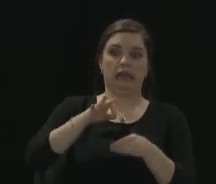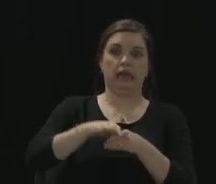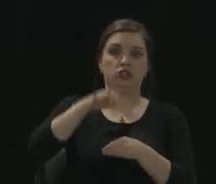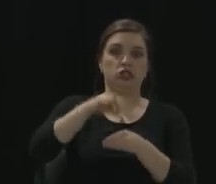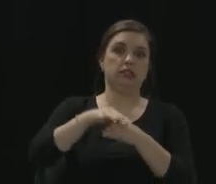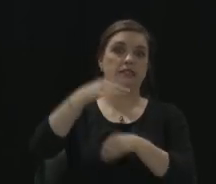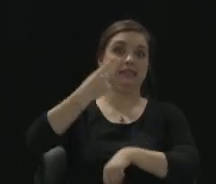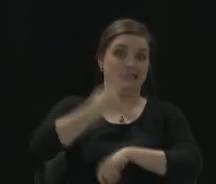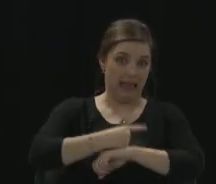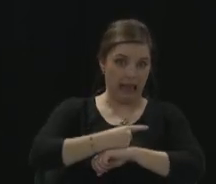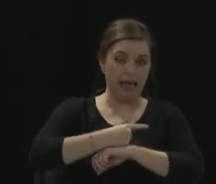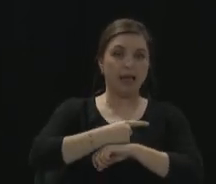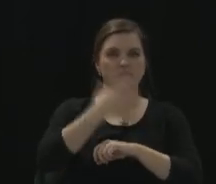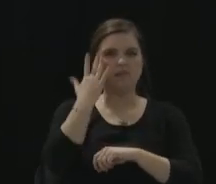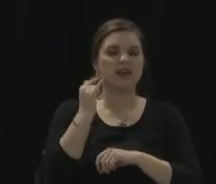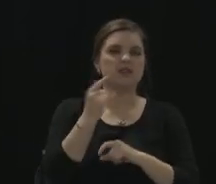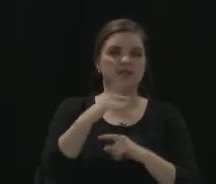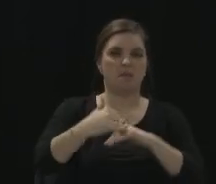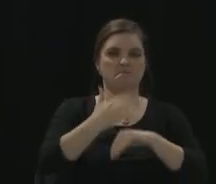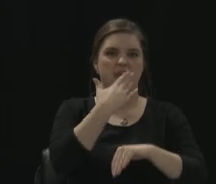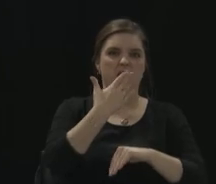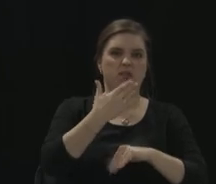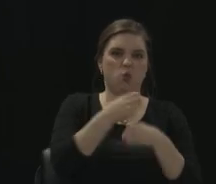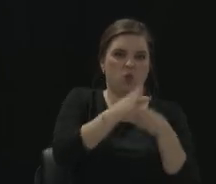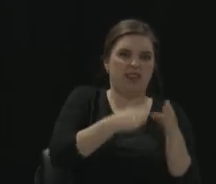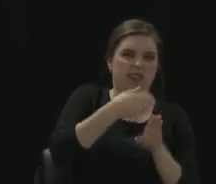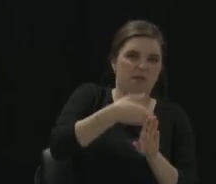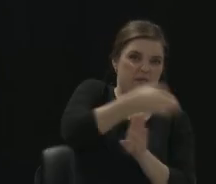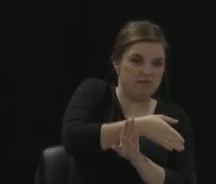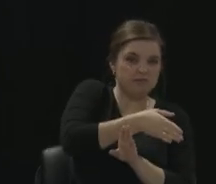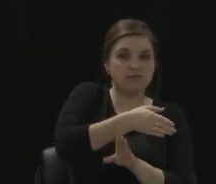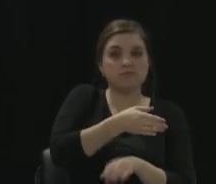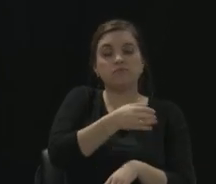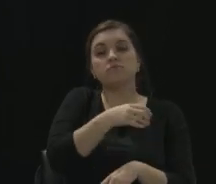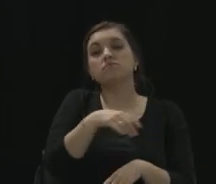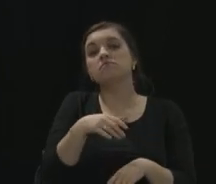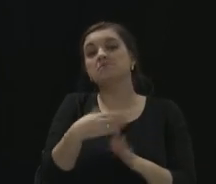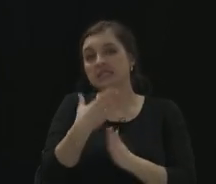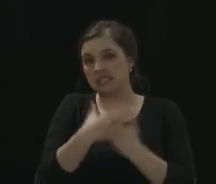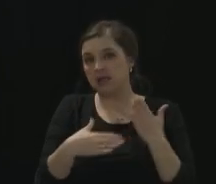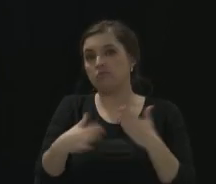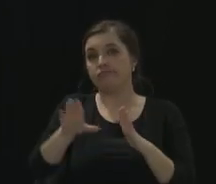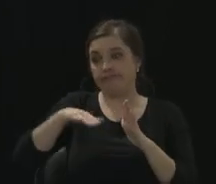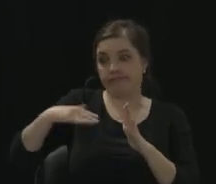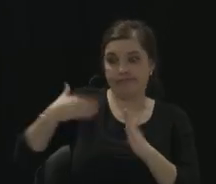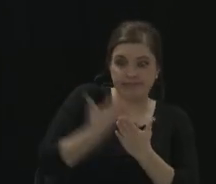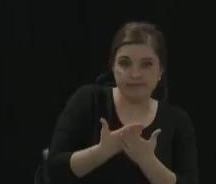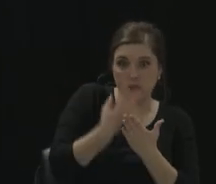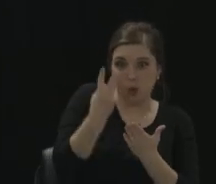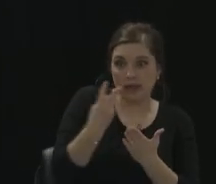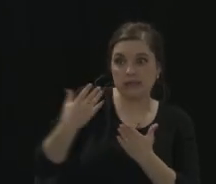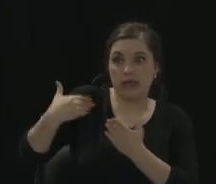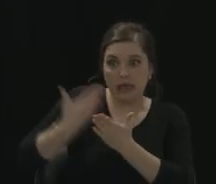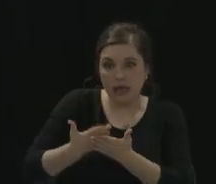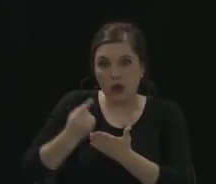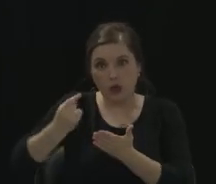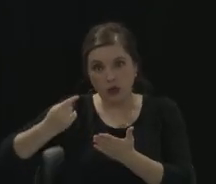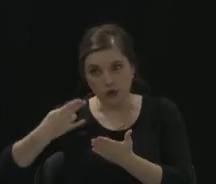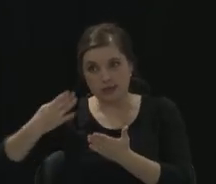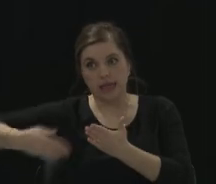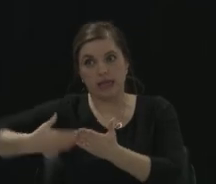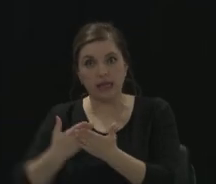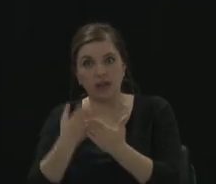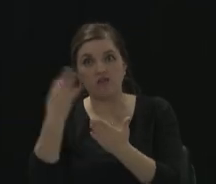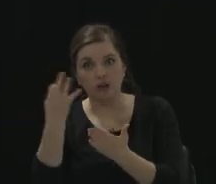weekend or that Tuesday that I'm sorry, that Wednesday, Thursday and Friday. And you see a severe drop off of nothing